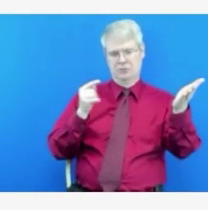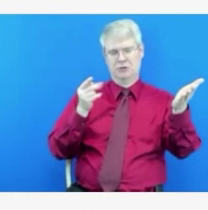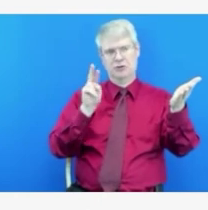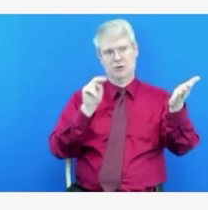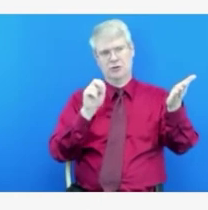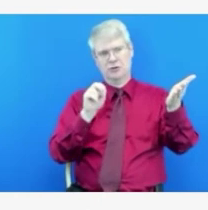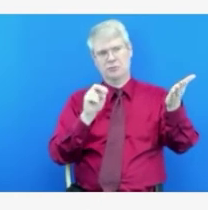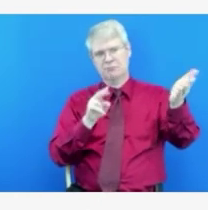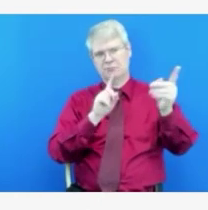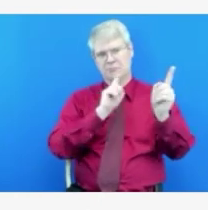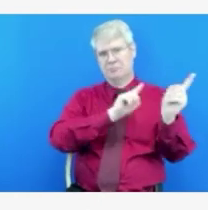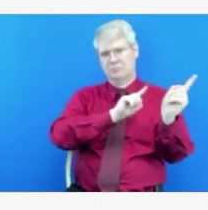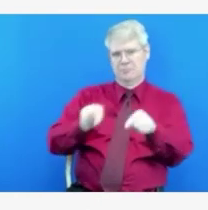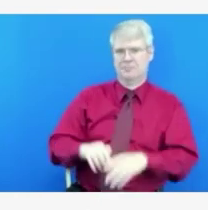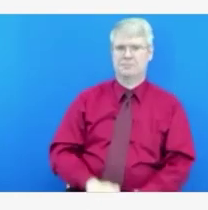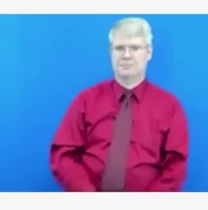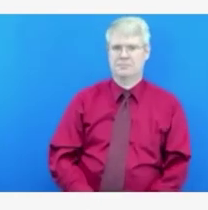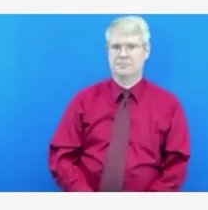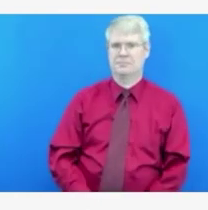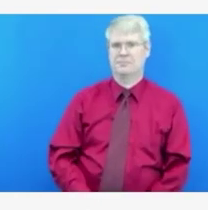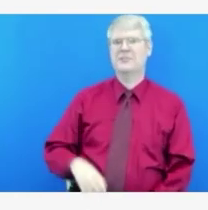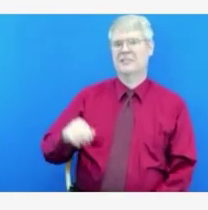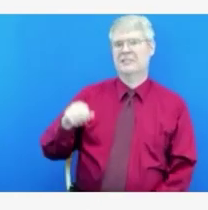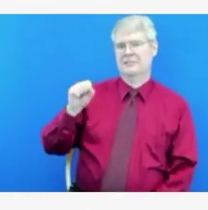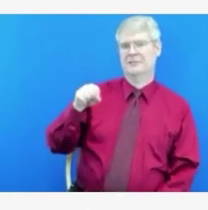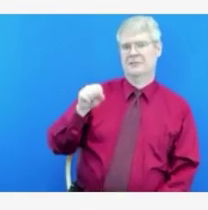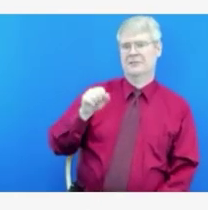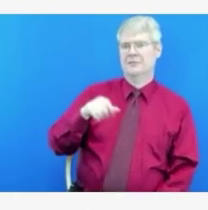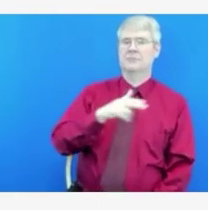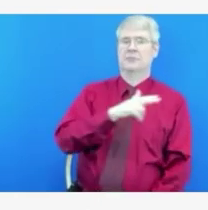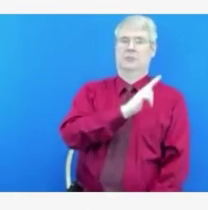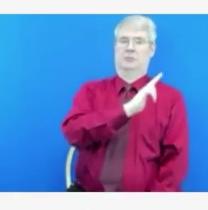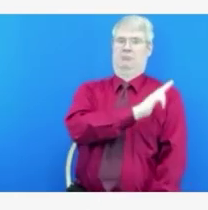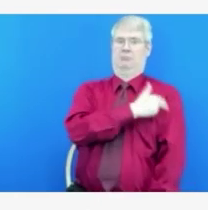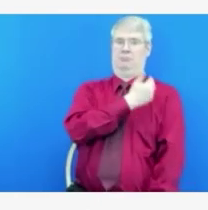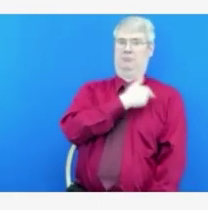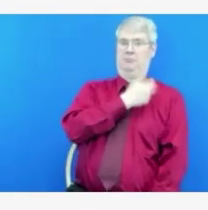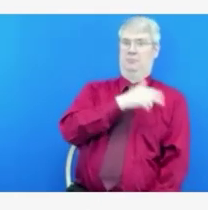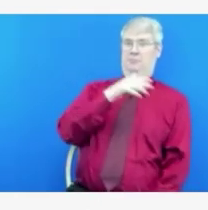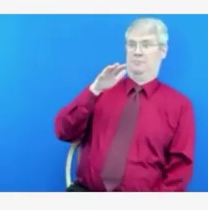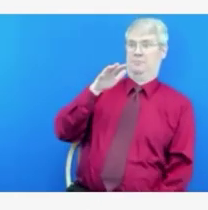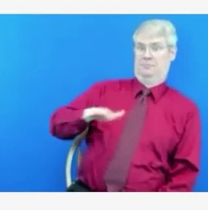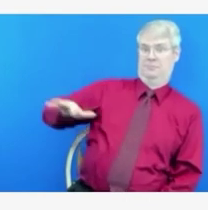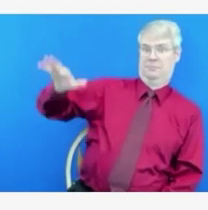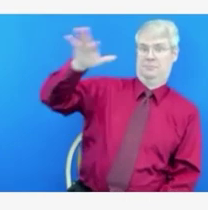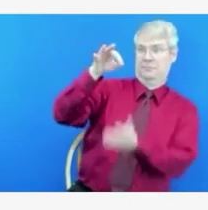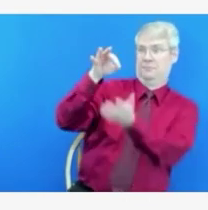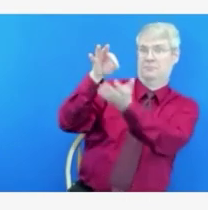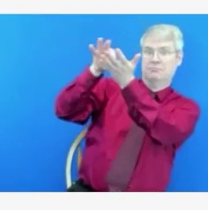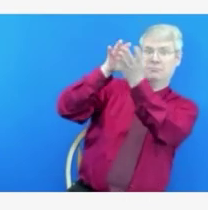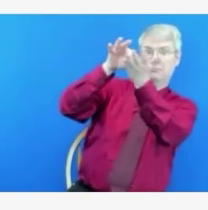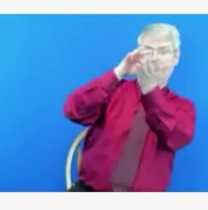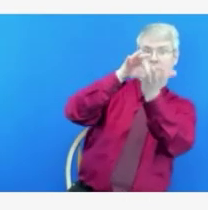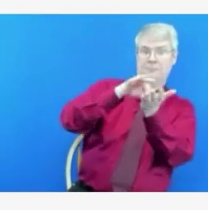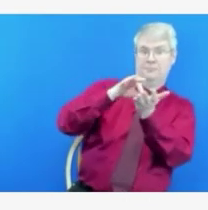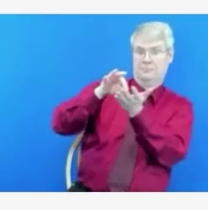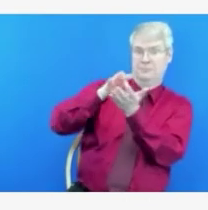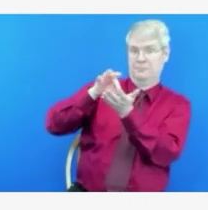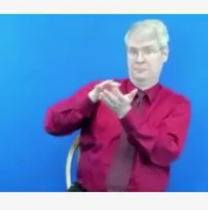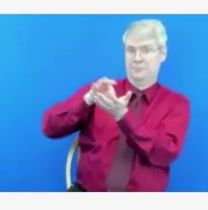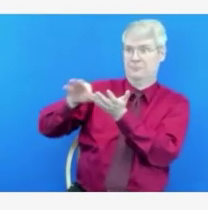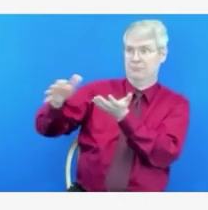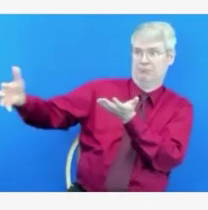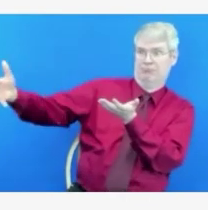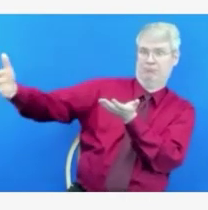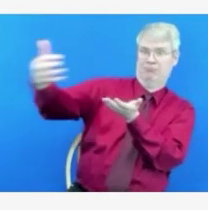is how many people are in our hospital on a given day at a particular point in time. And then admissions are really what happened